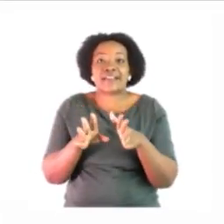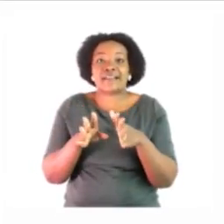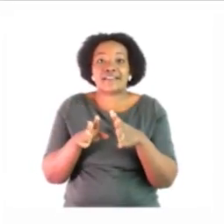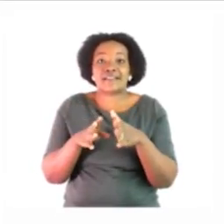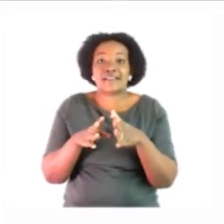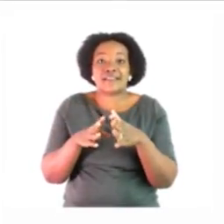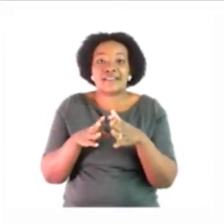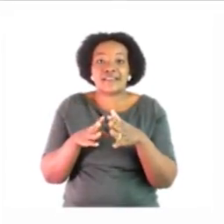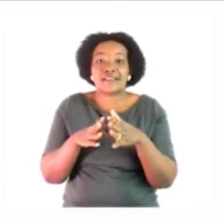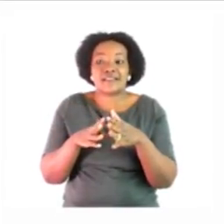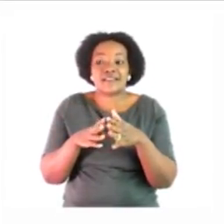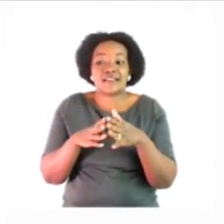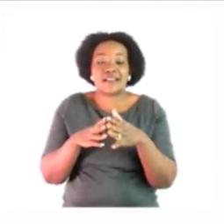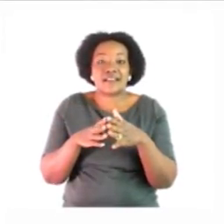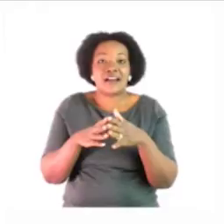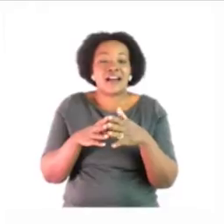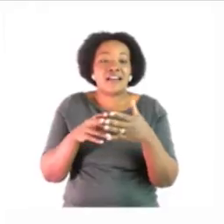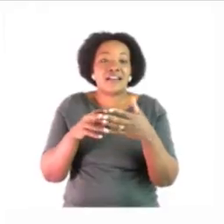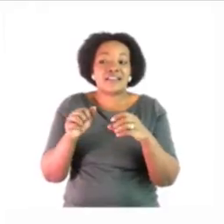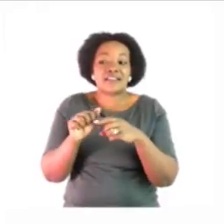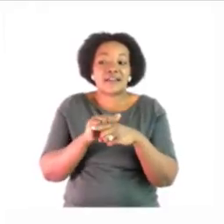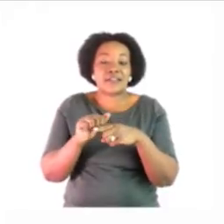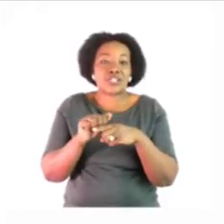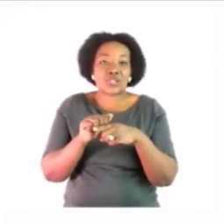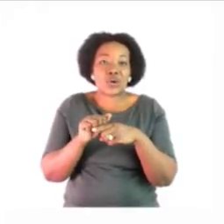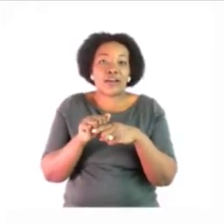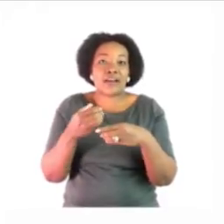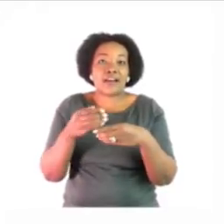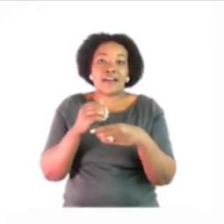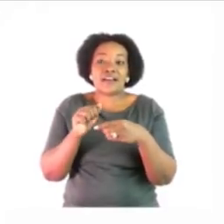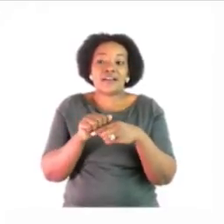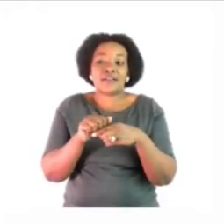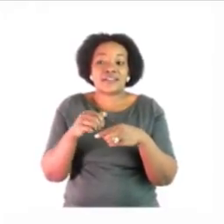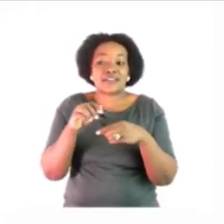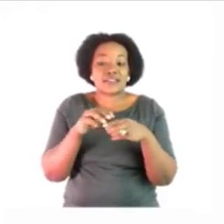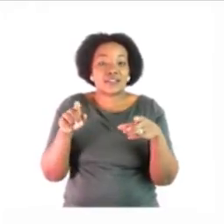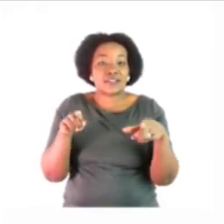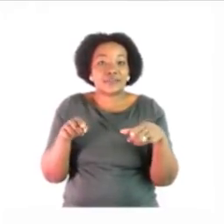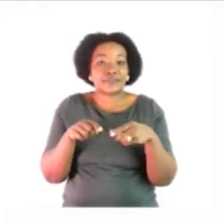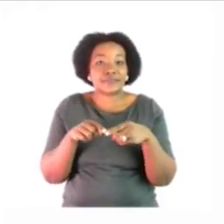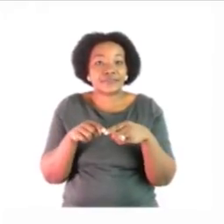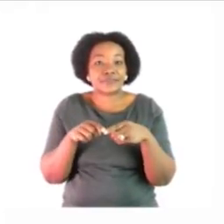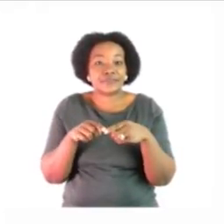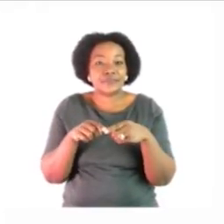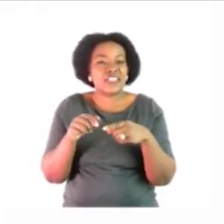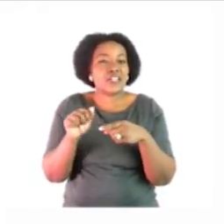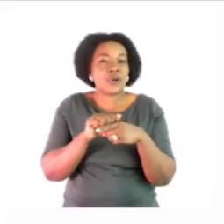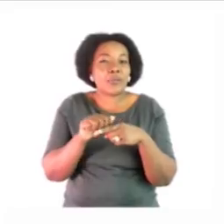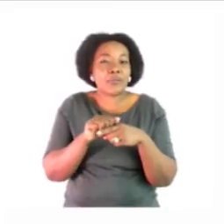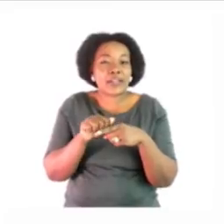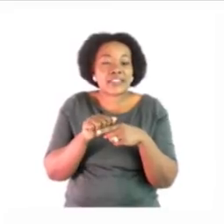at our practice reading of the digraphs listed below first you have to practice for me the